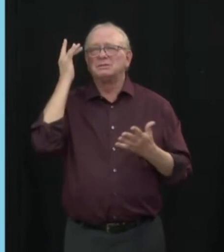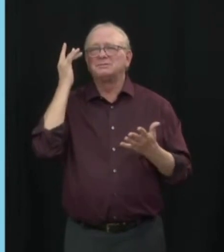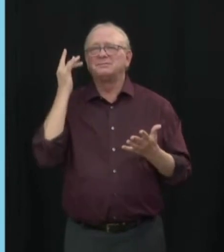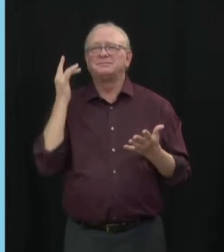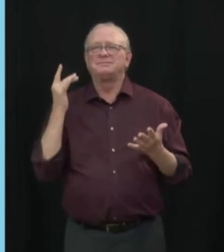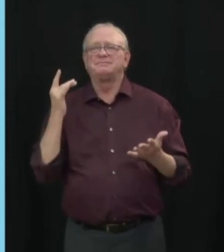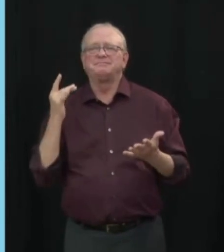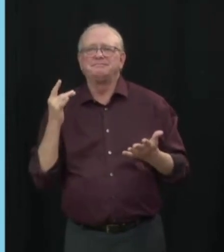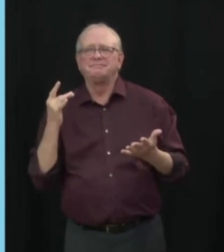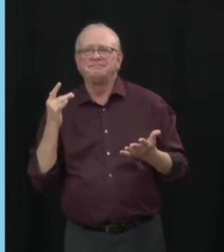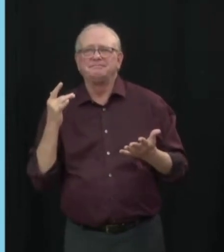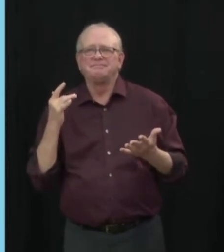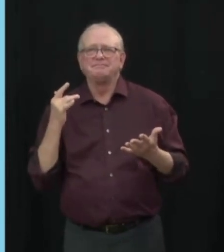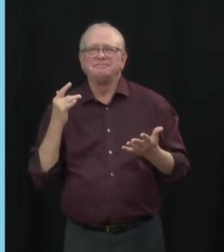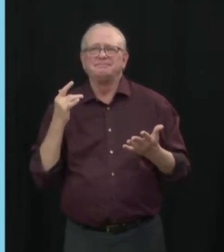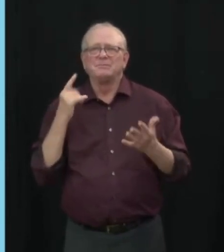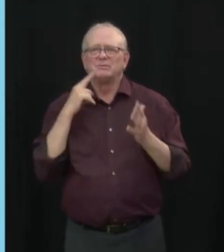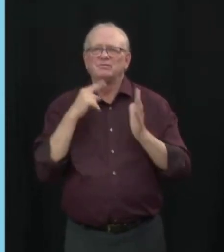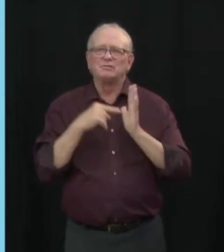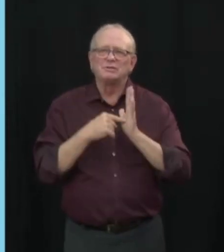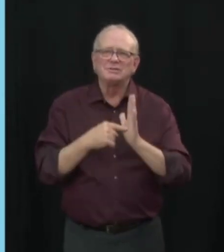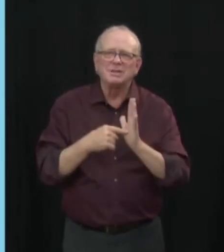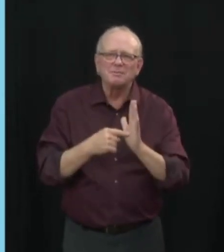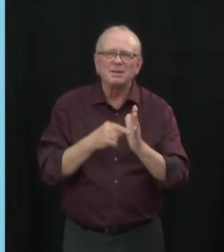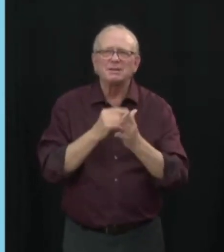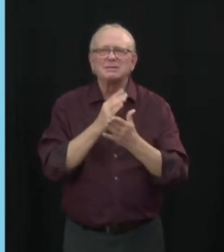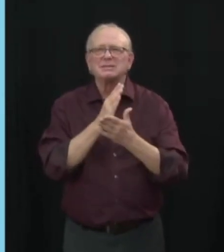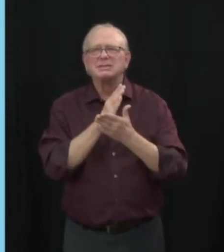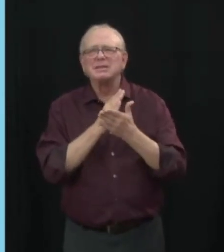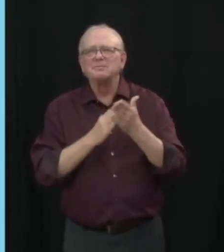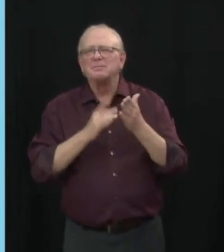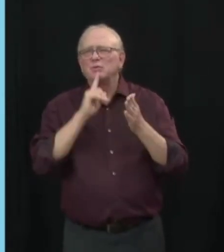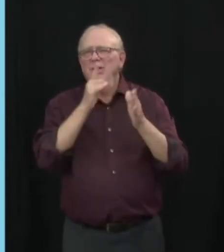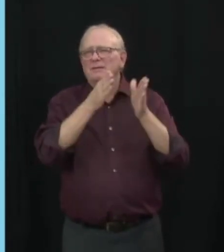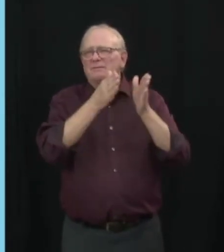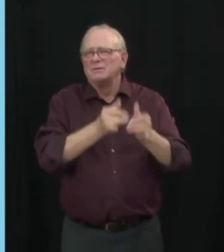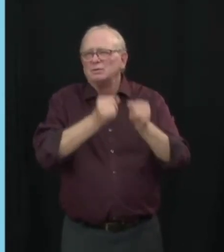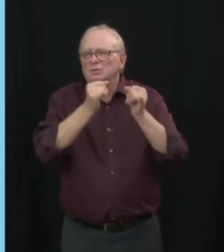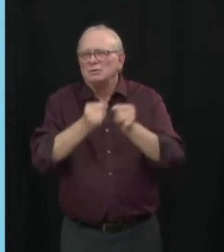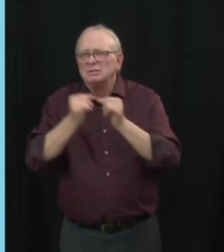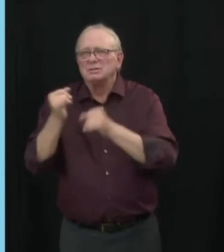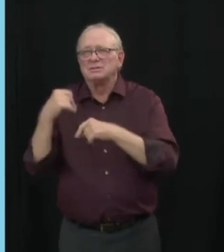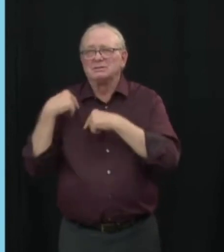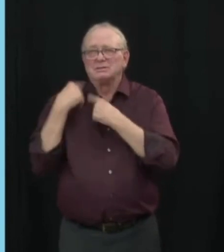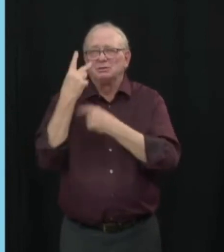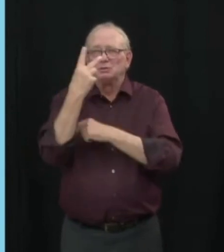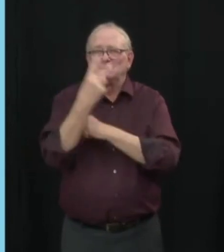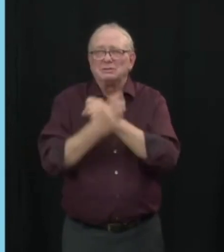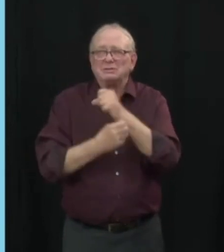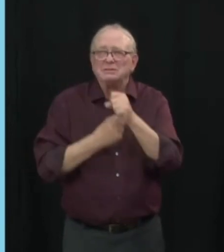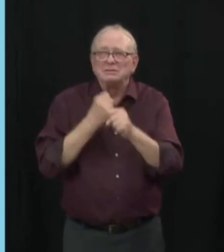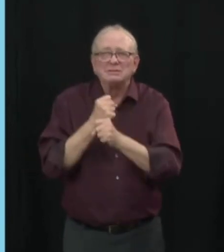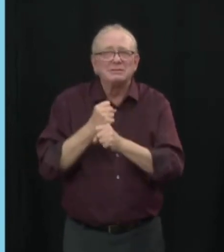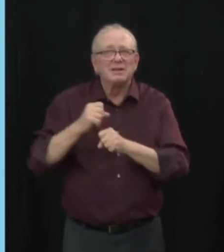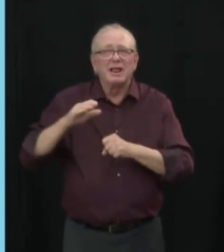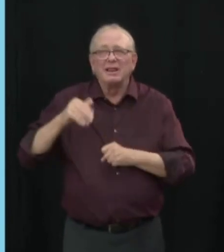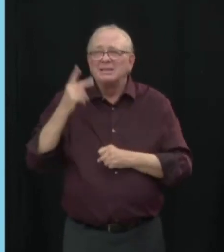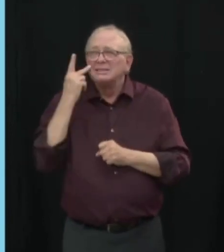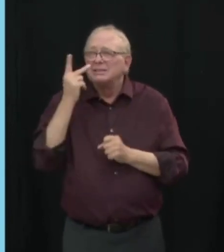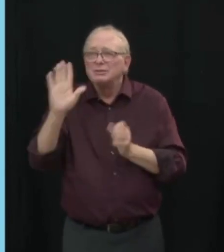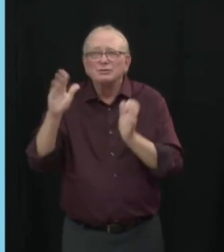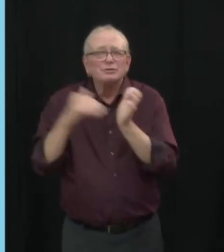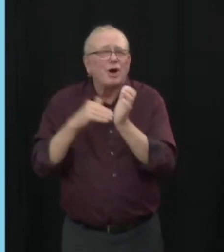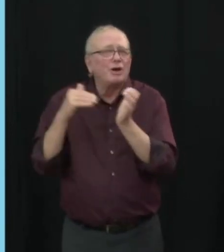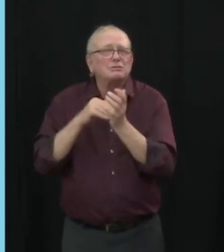we've had individuals who have, over the course of COVID, not seen their family physicians as frequently as